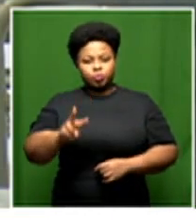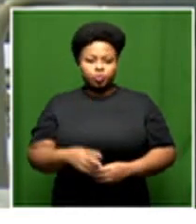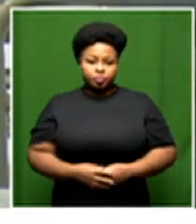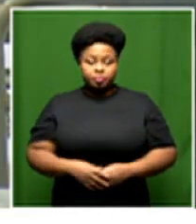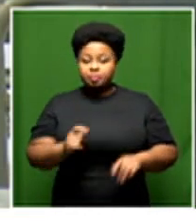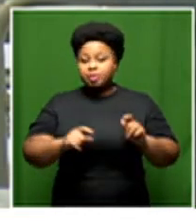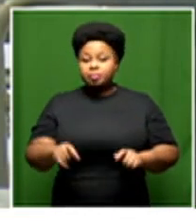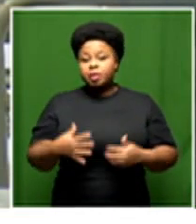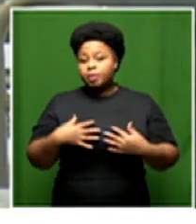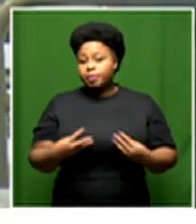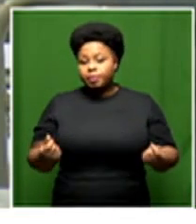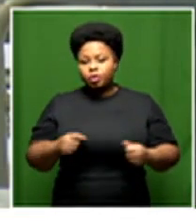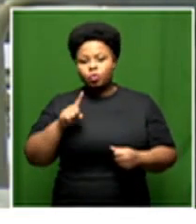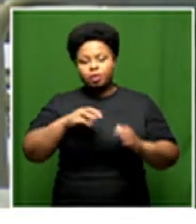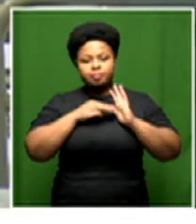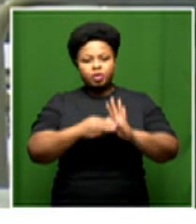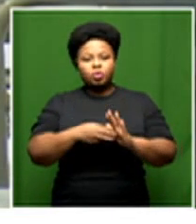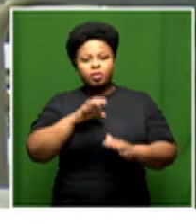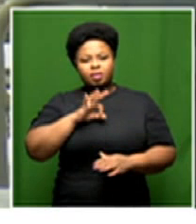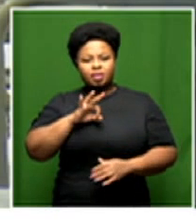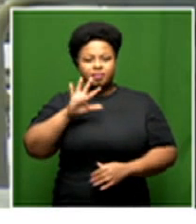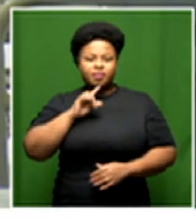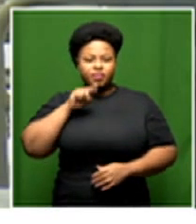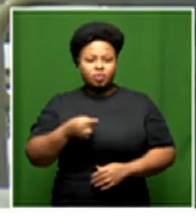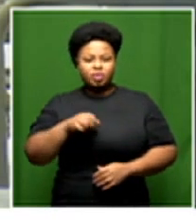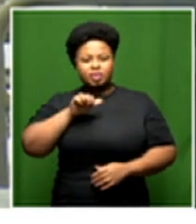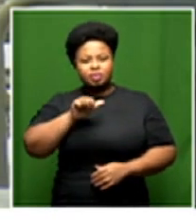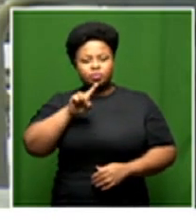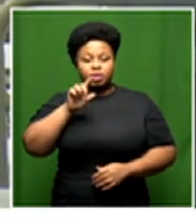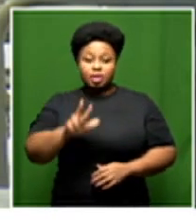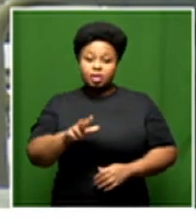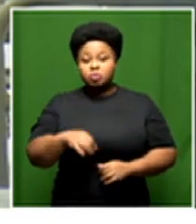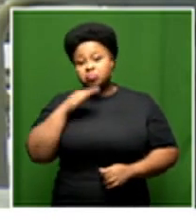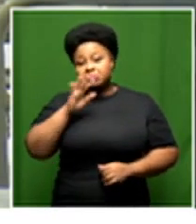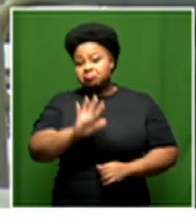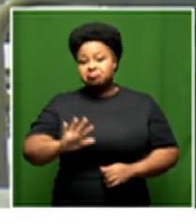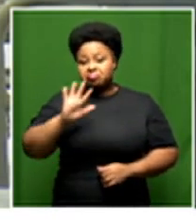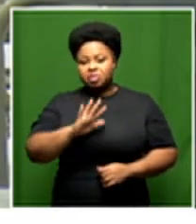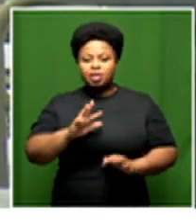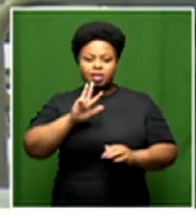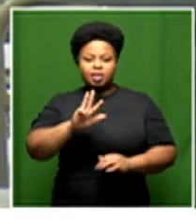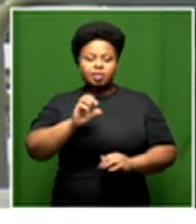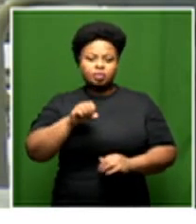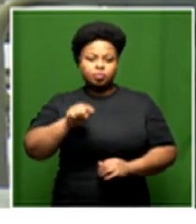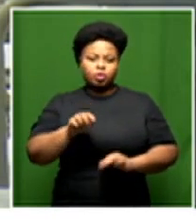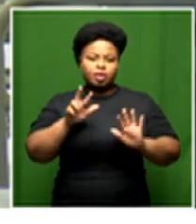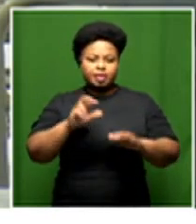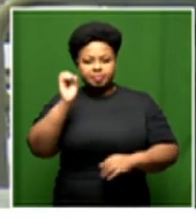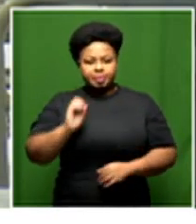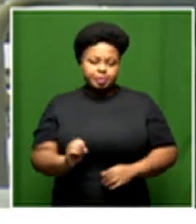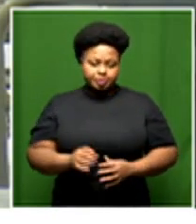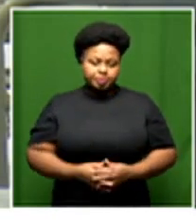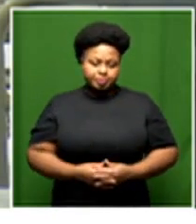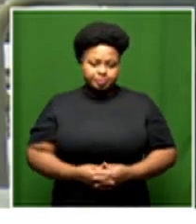Recoveries now stand at 1,335,618, representing a recovery rate of 90